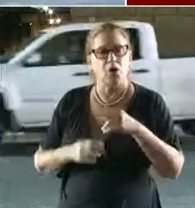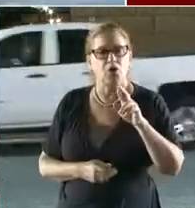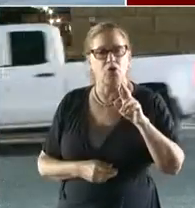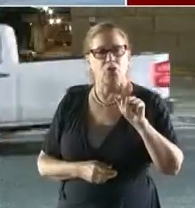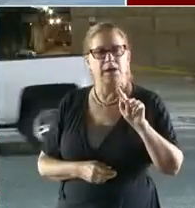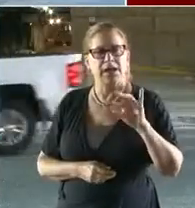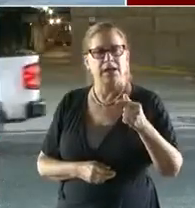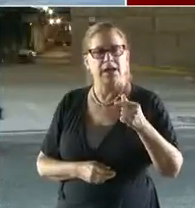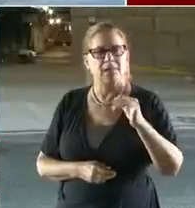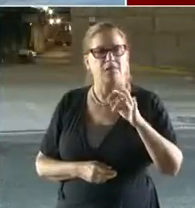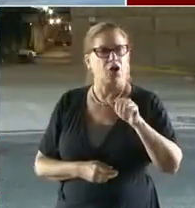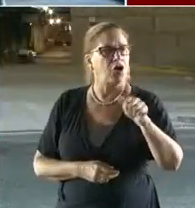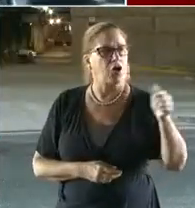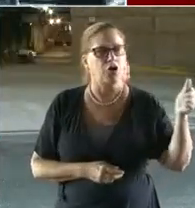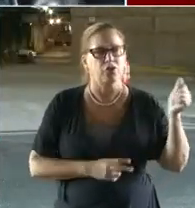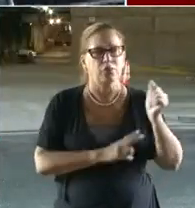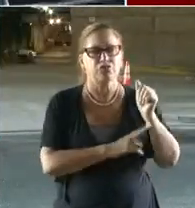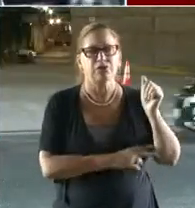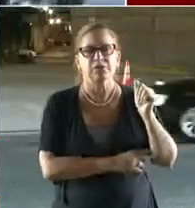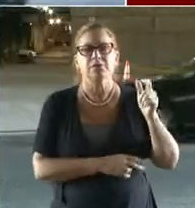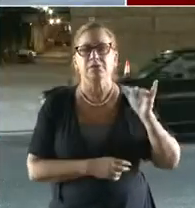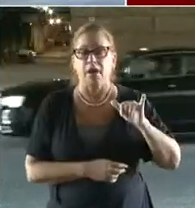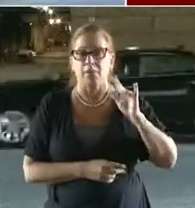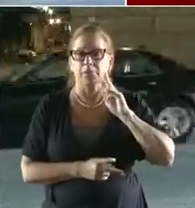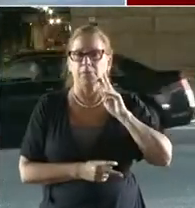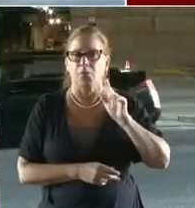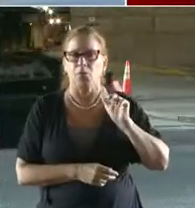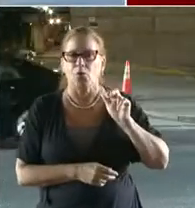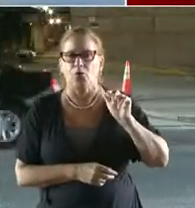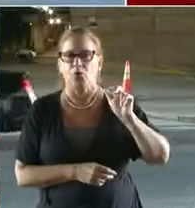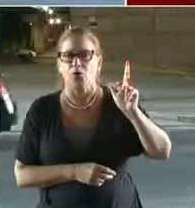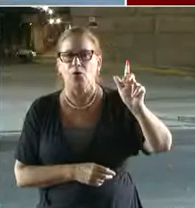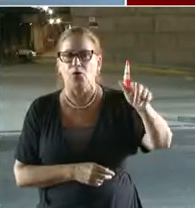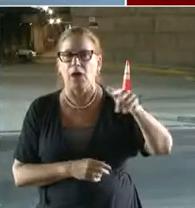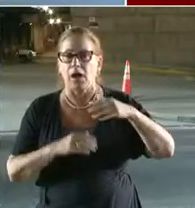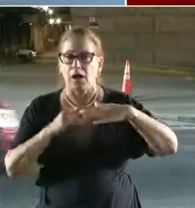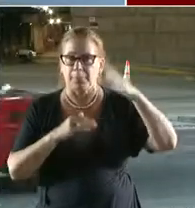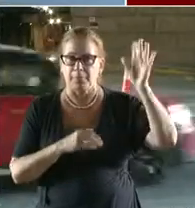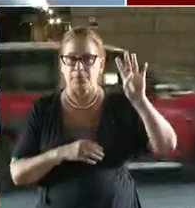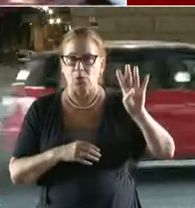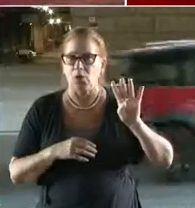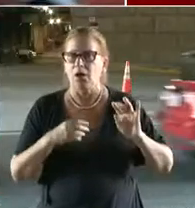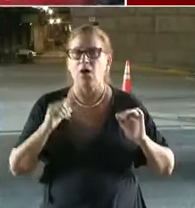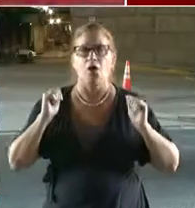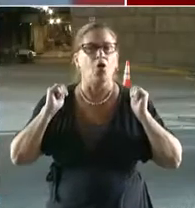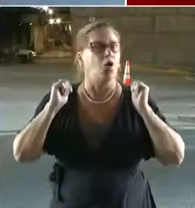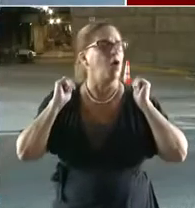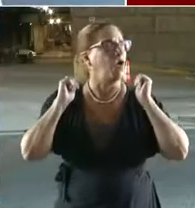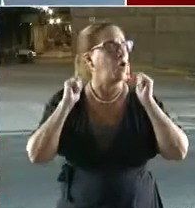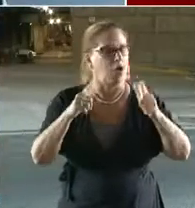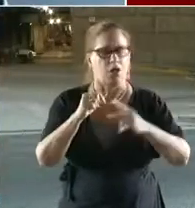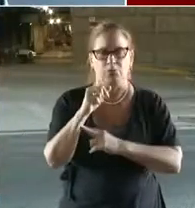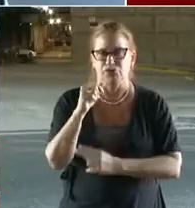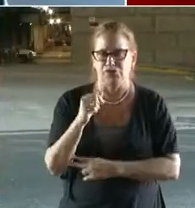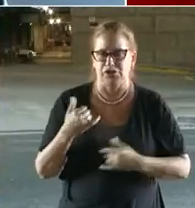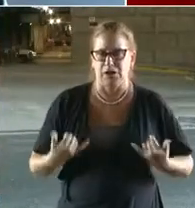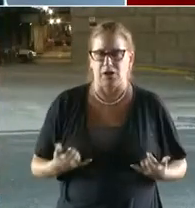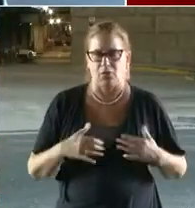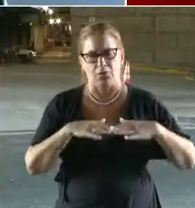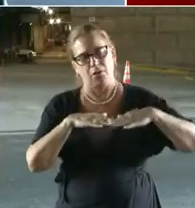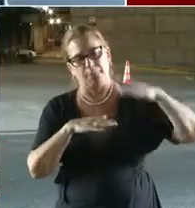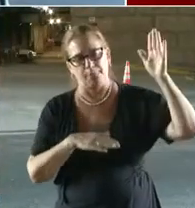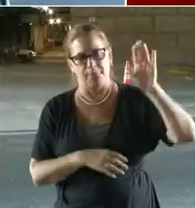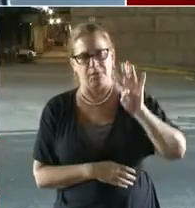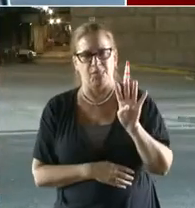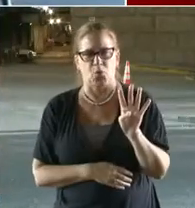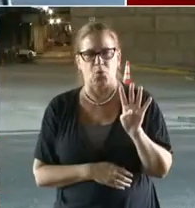We'll provide that to you, Mark. But they're not, they're above a four. Correct. So when you say bridges, you include pedestrian bridges and vehicular bridges,